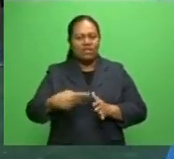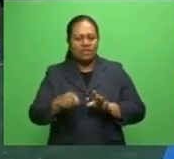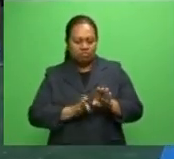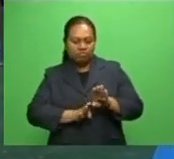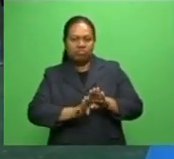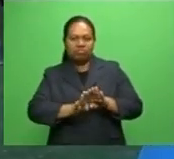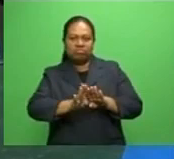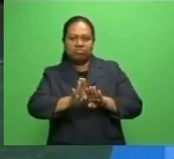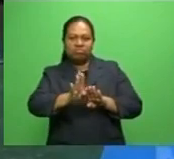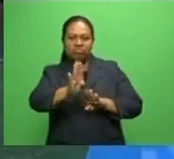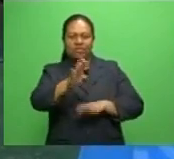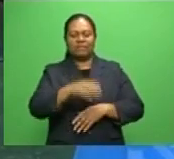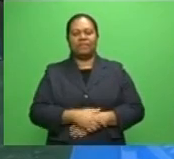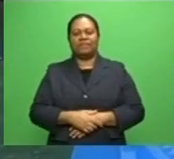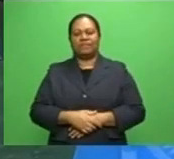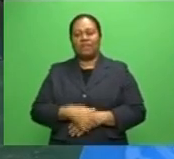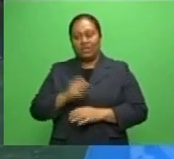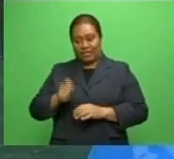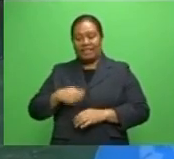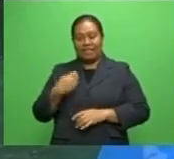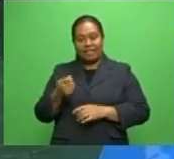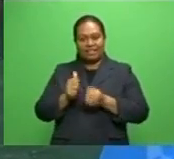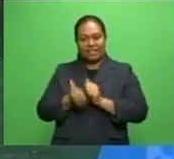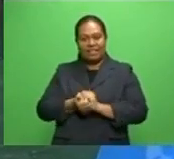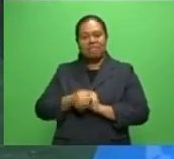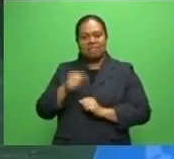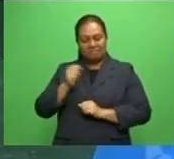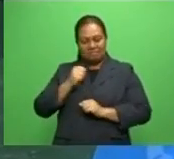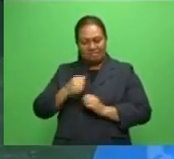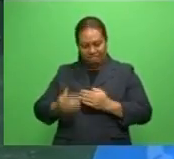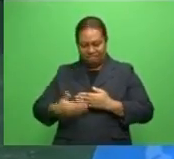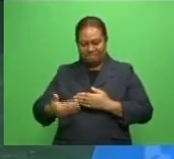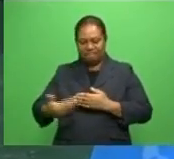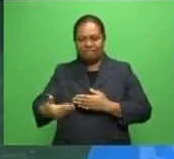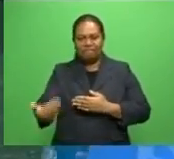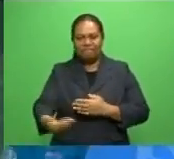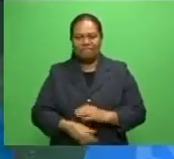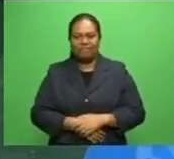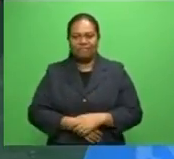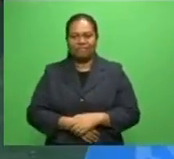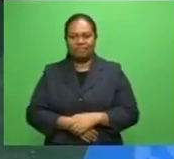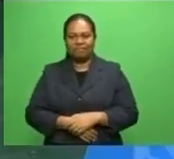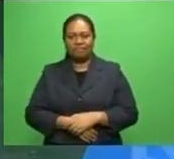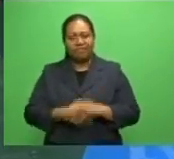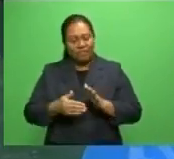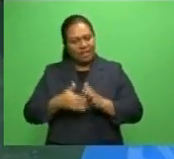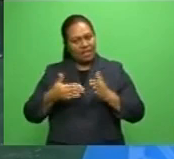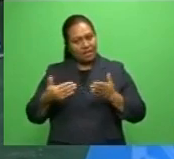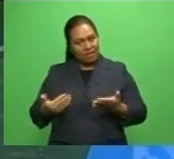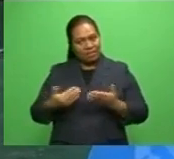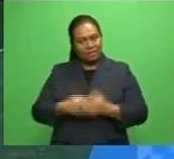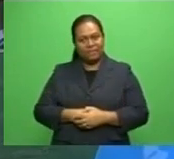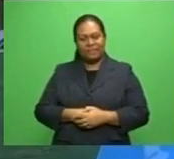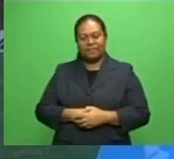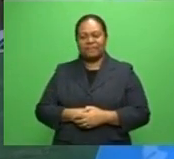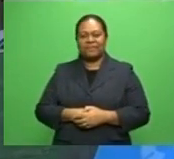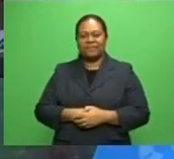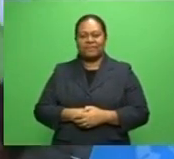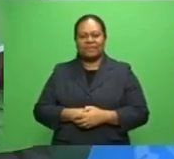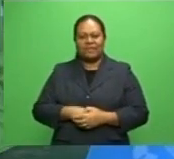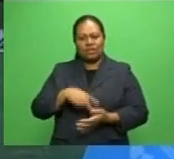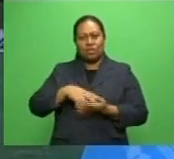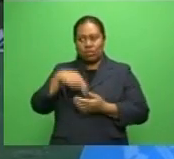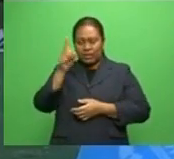on each game from now on. And now we stand, after